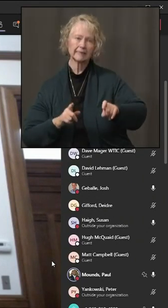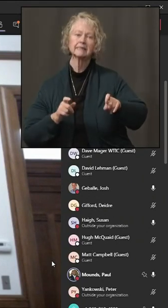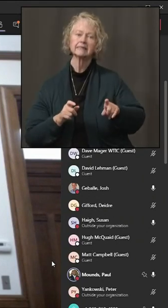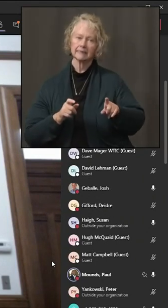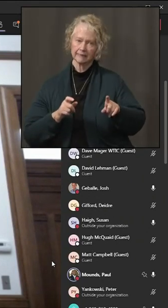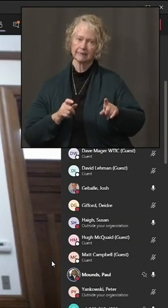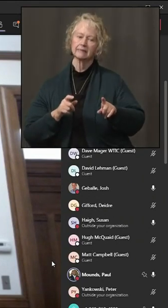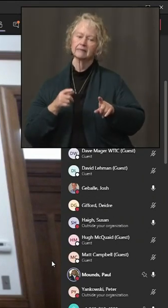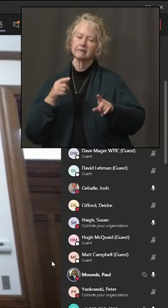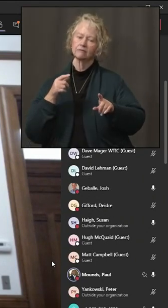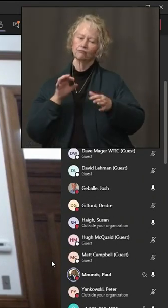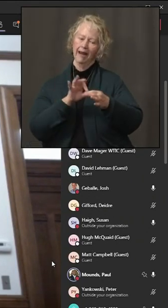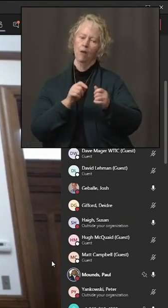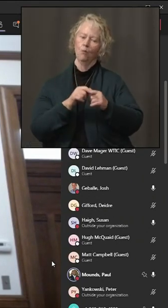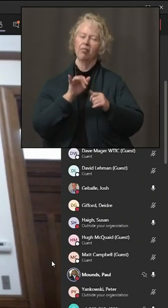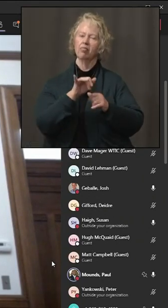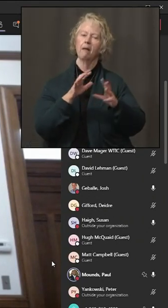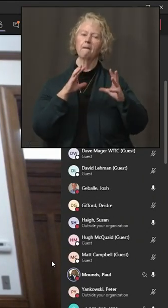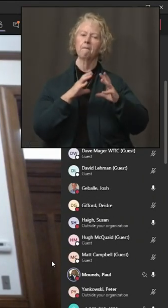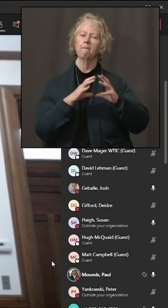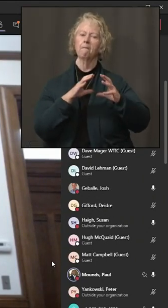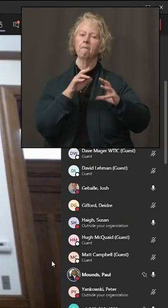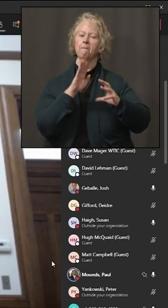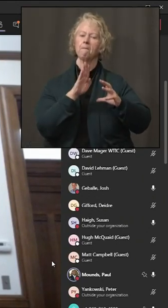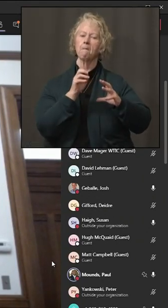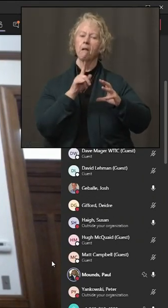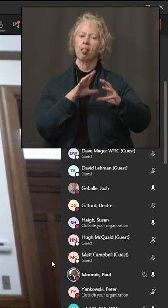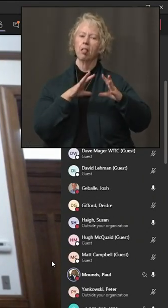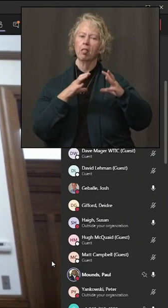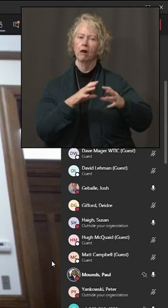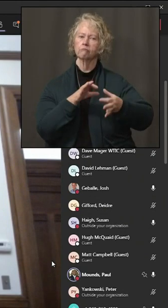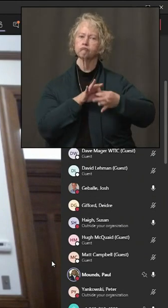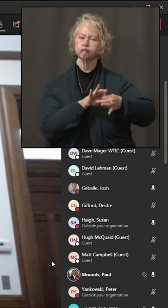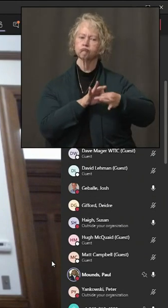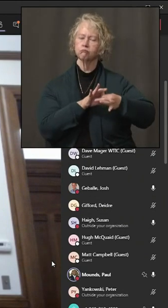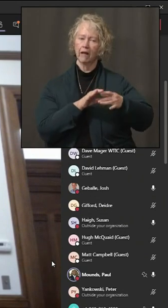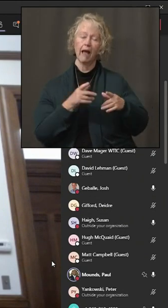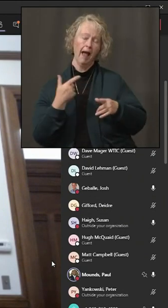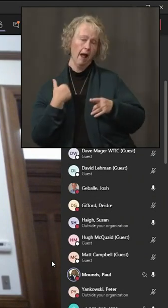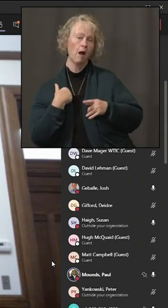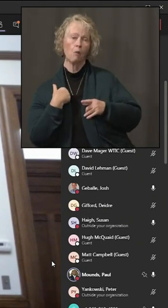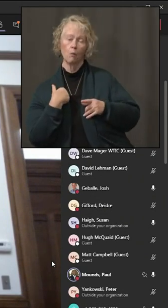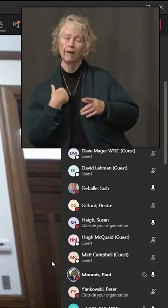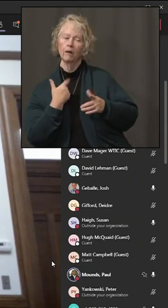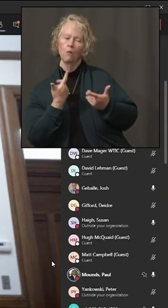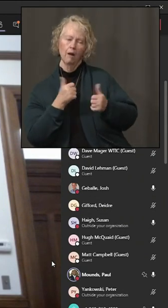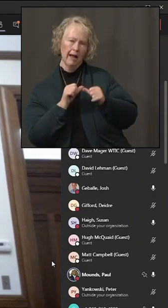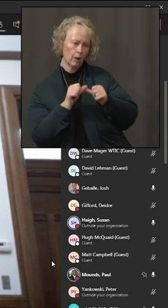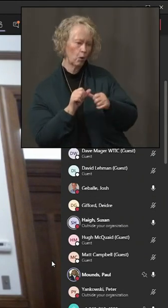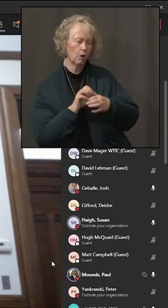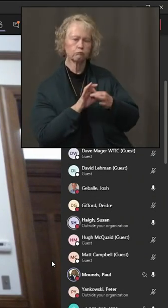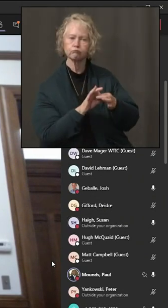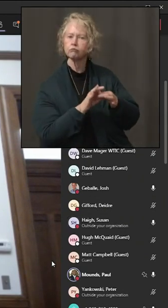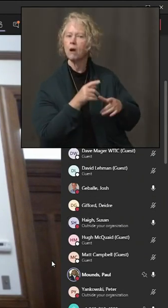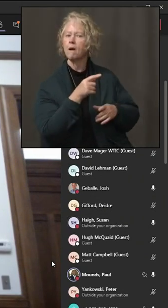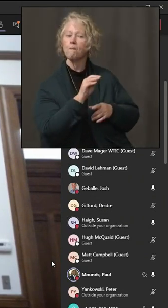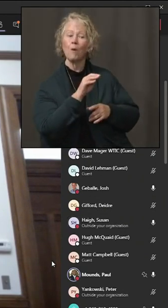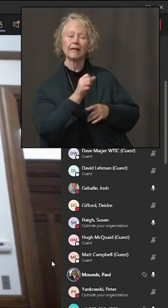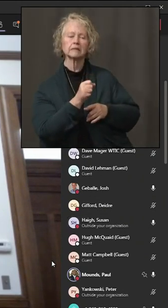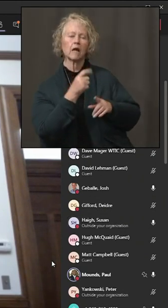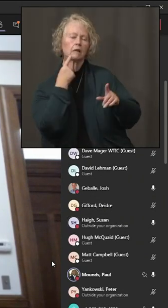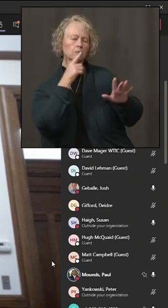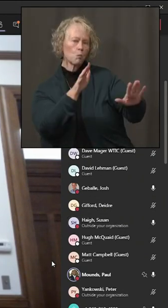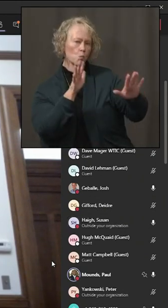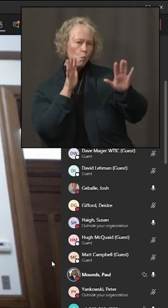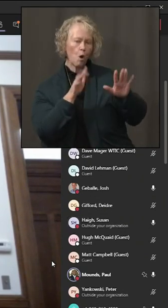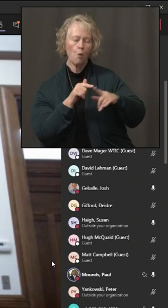in that bubble. And we will be continuously working with Mohegan Sun, who's been a great partner with Department of Public Health